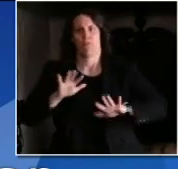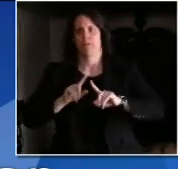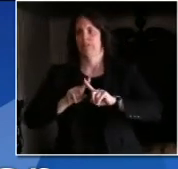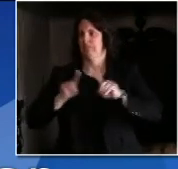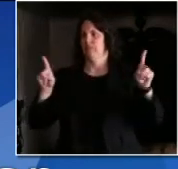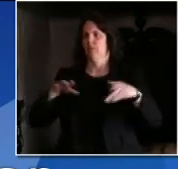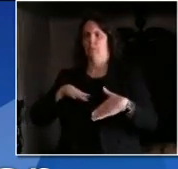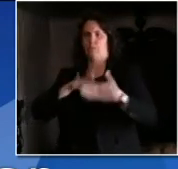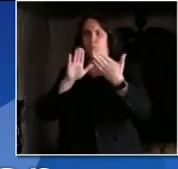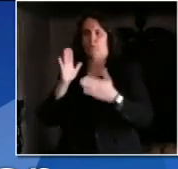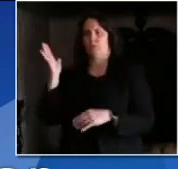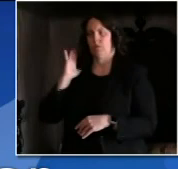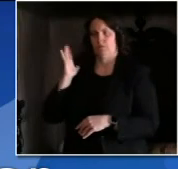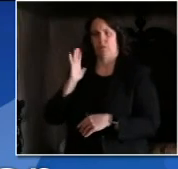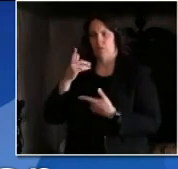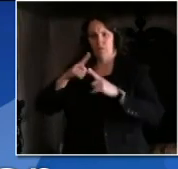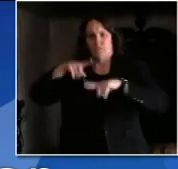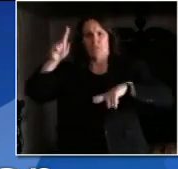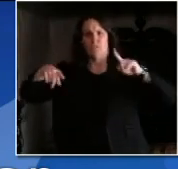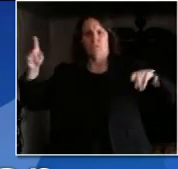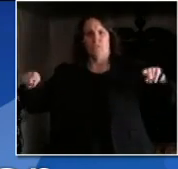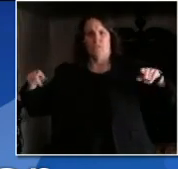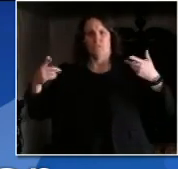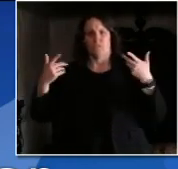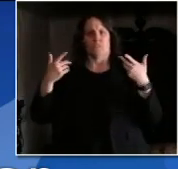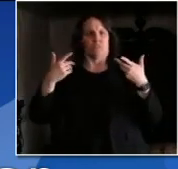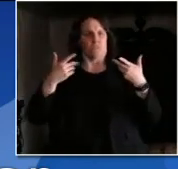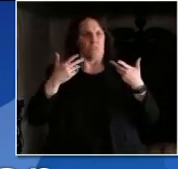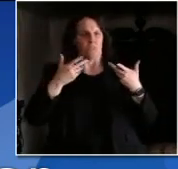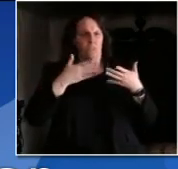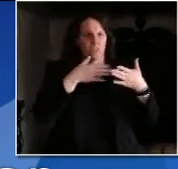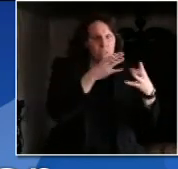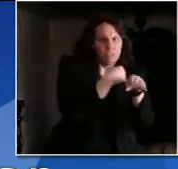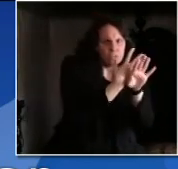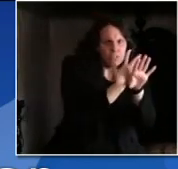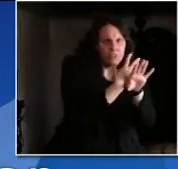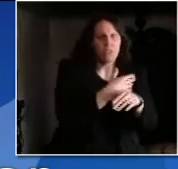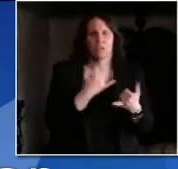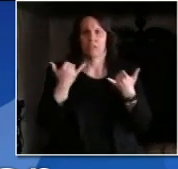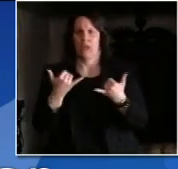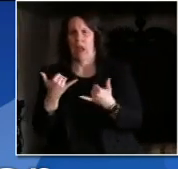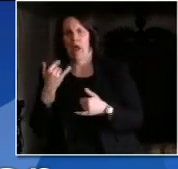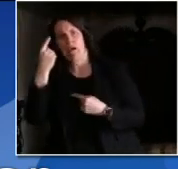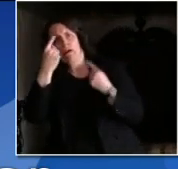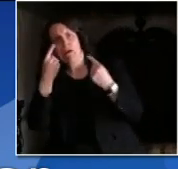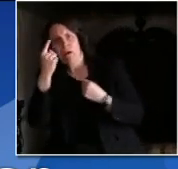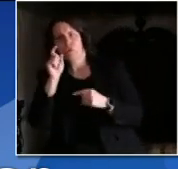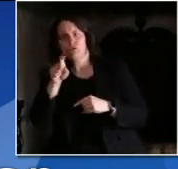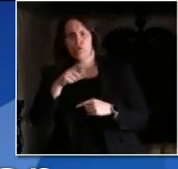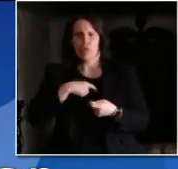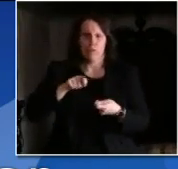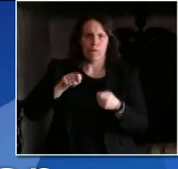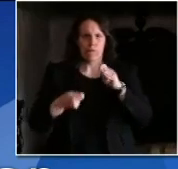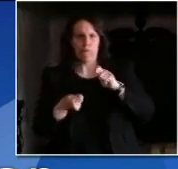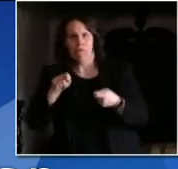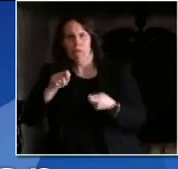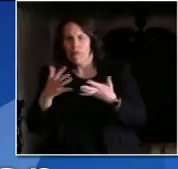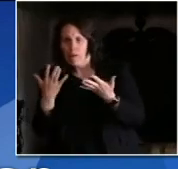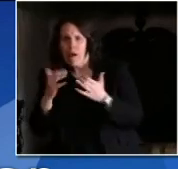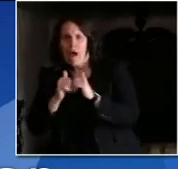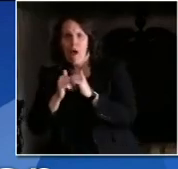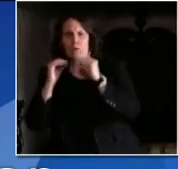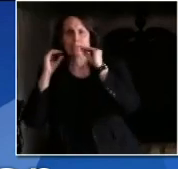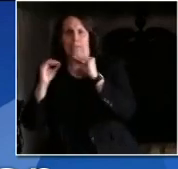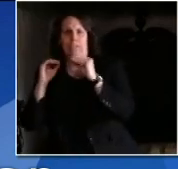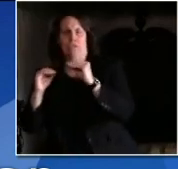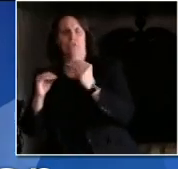March and some are just now considering that. Governor, what is the minimum amount of instruction districts and schools should be doing for the rest